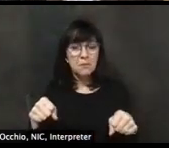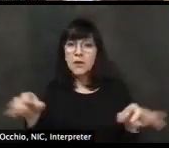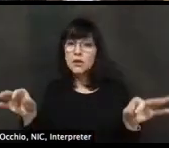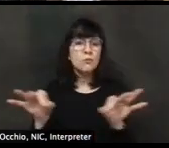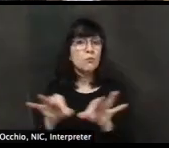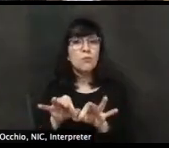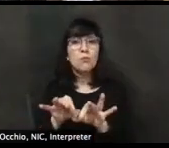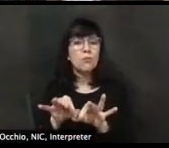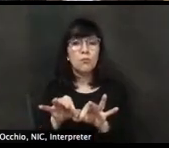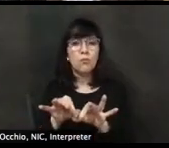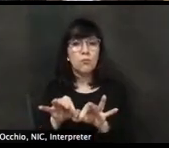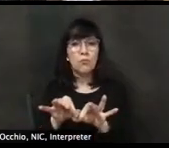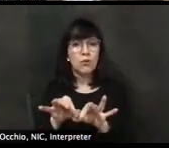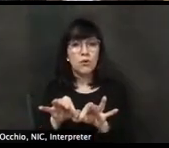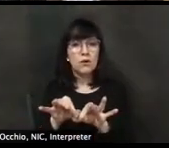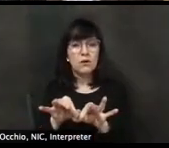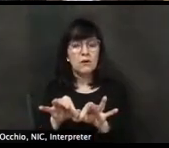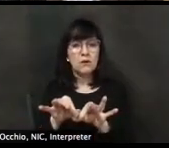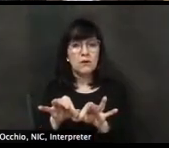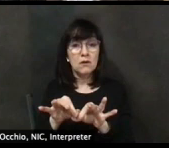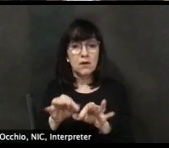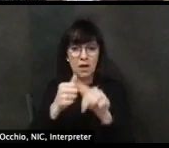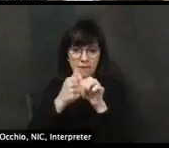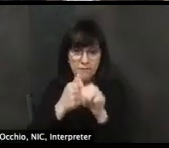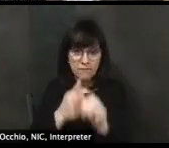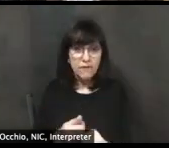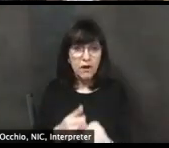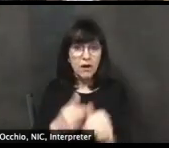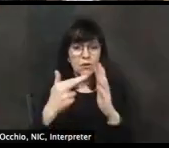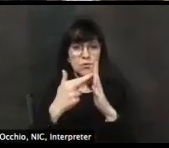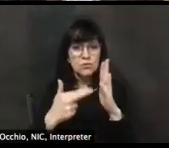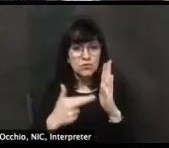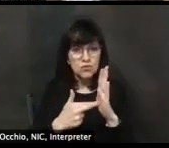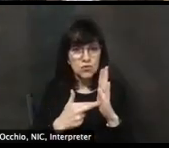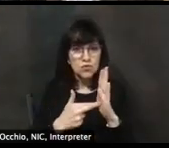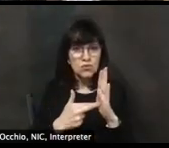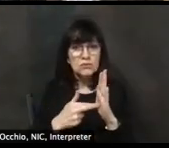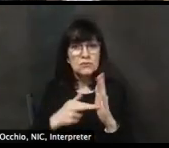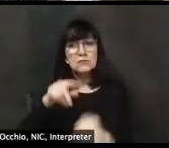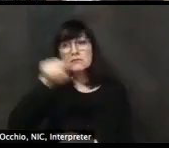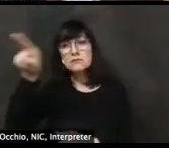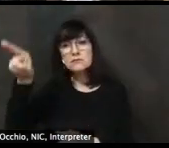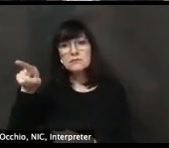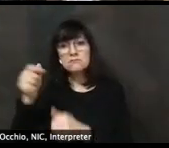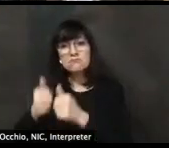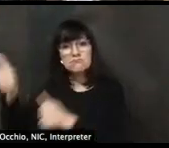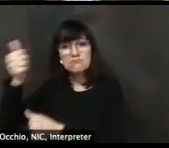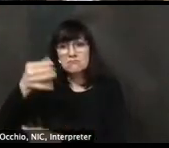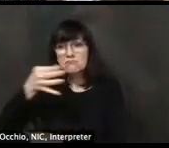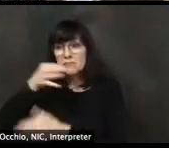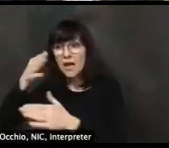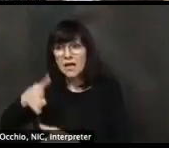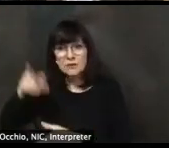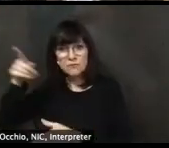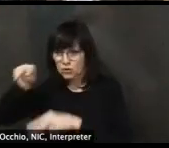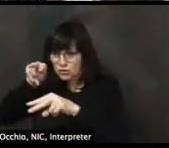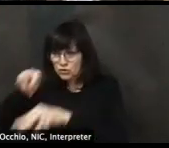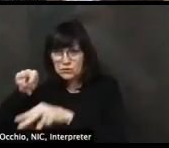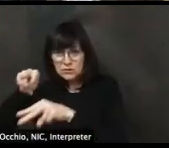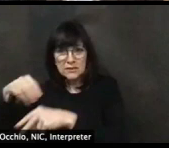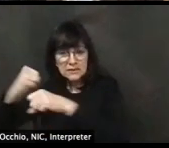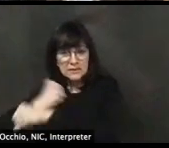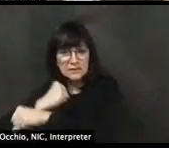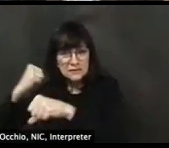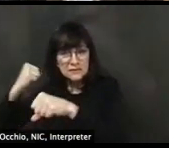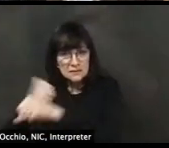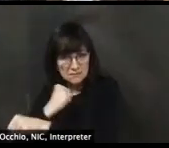look at our data and make sure we're, we're keeping it contained. But it's also why, um, social distancing is